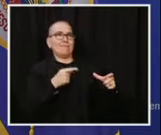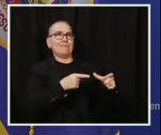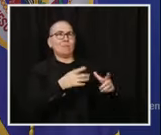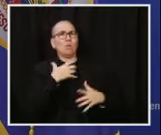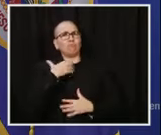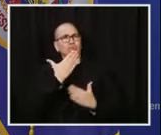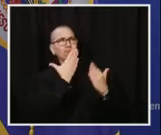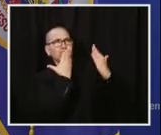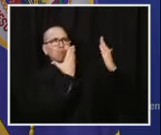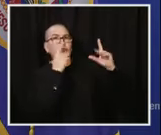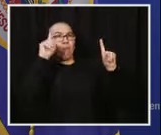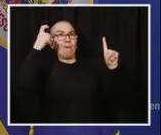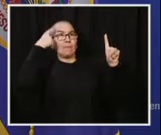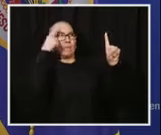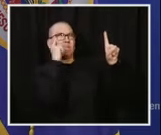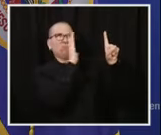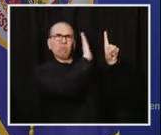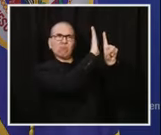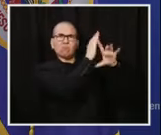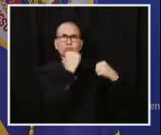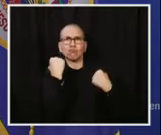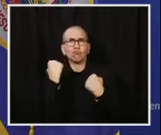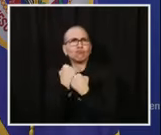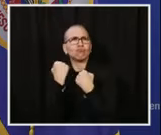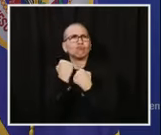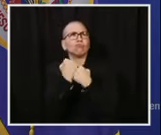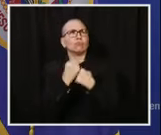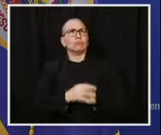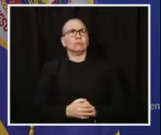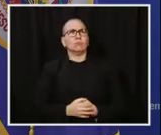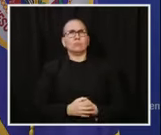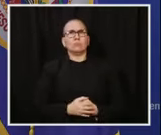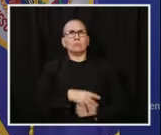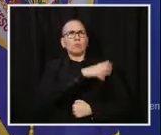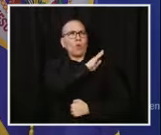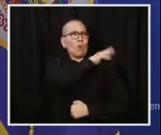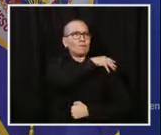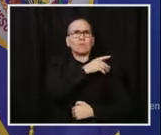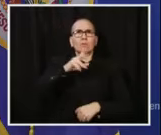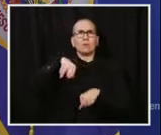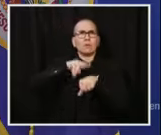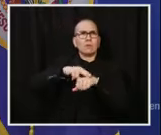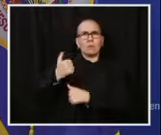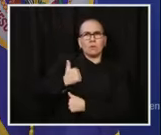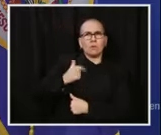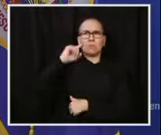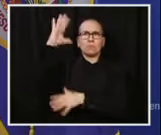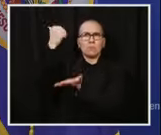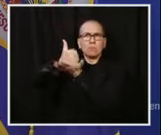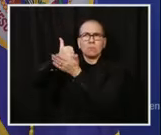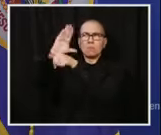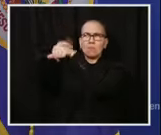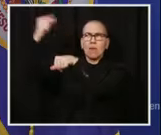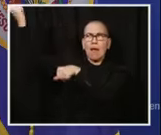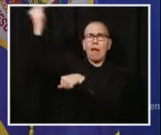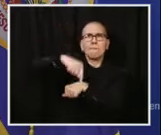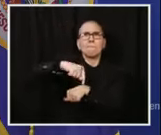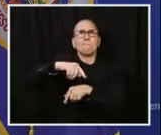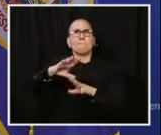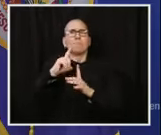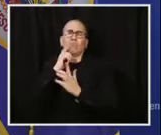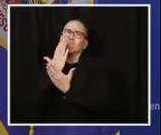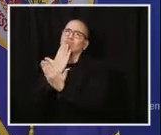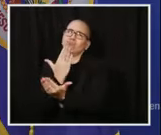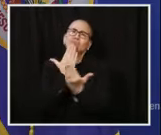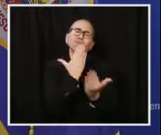state, and local officials for the way that we've rallied and come together as a family. Within hours, we had five nurses that